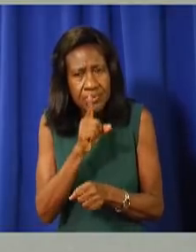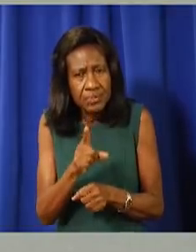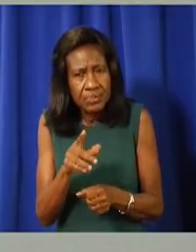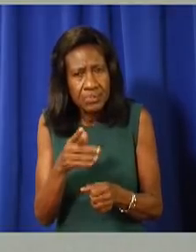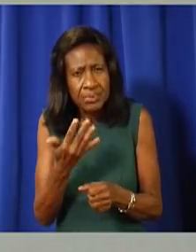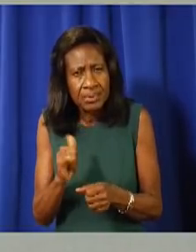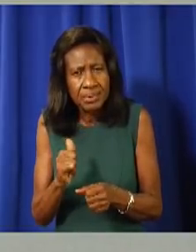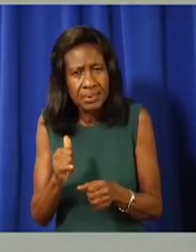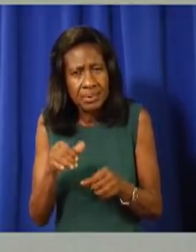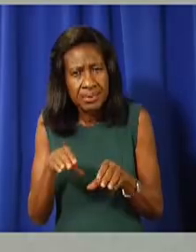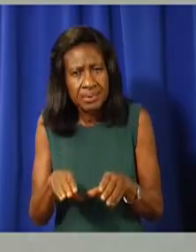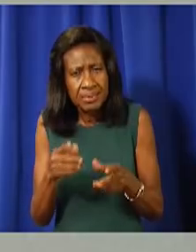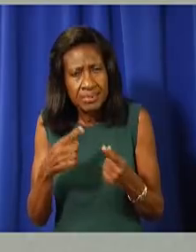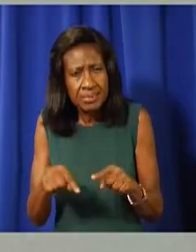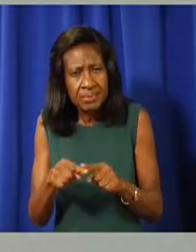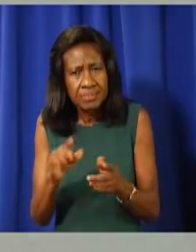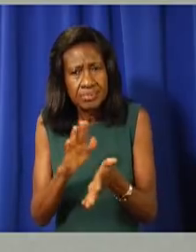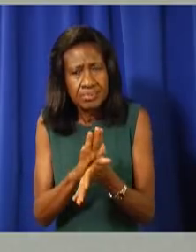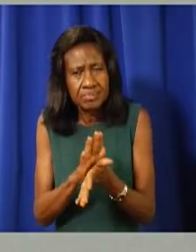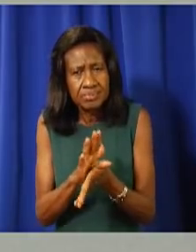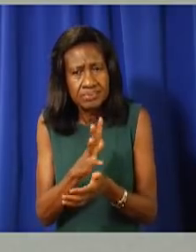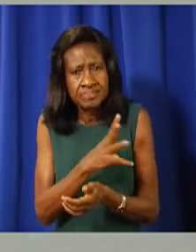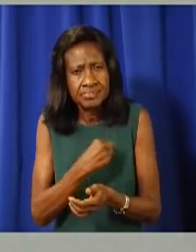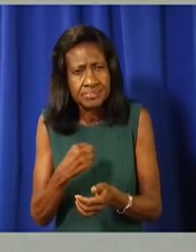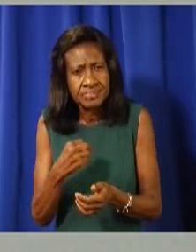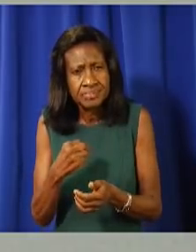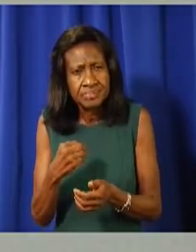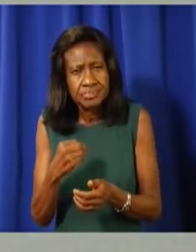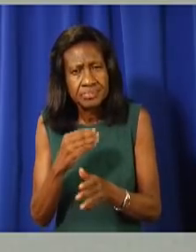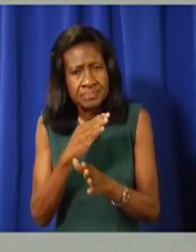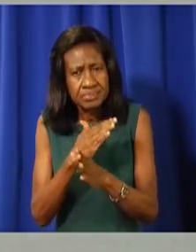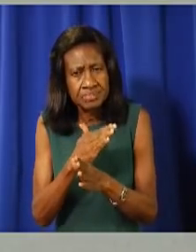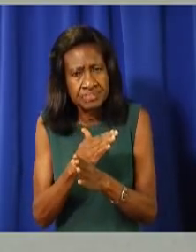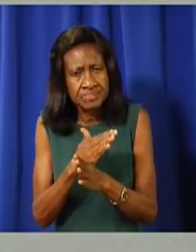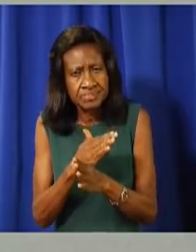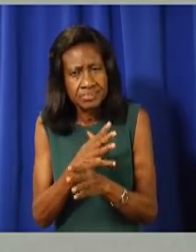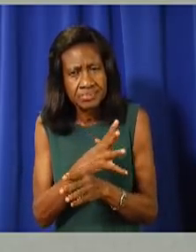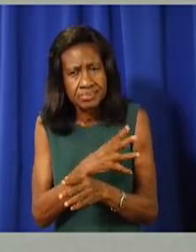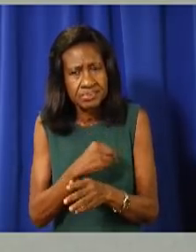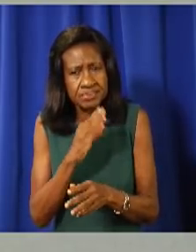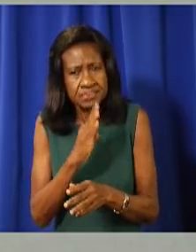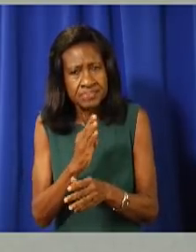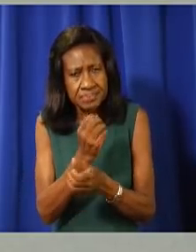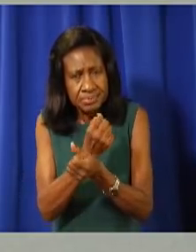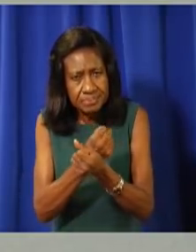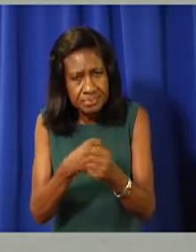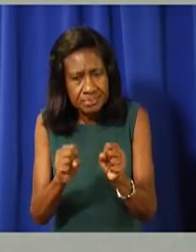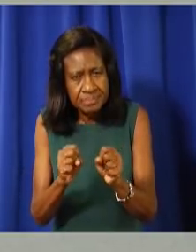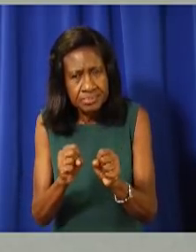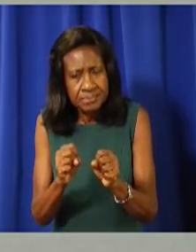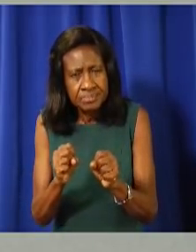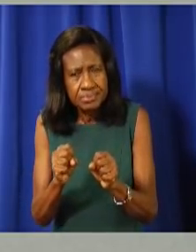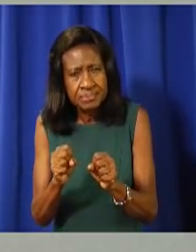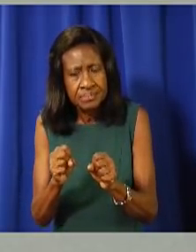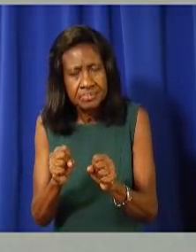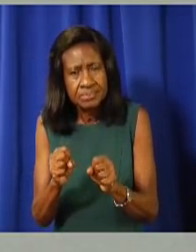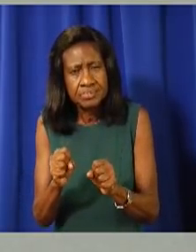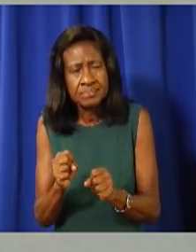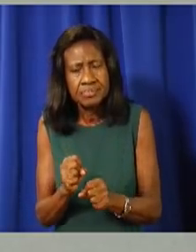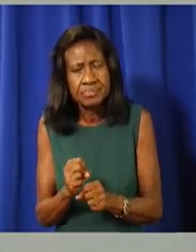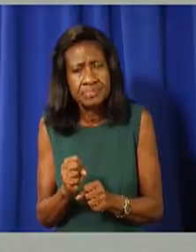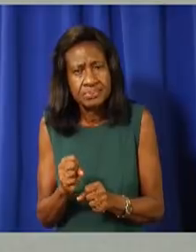they're able to, to be protected and operate within the safest possible environment. Um, we're not going to cut any corners on that. Um,